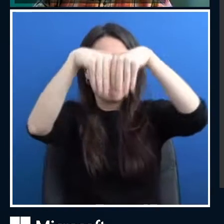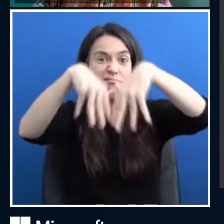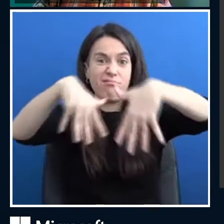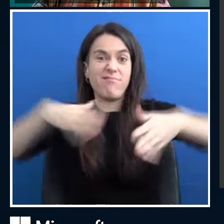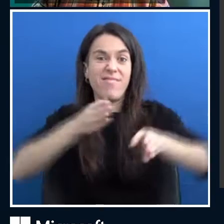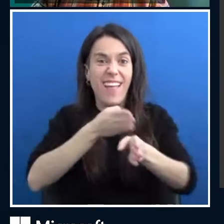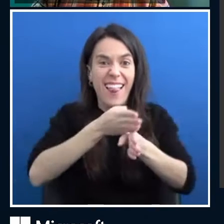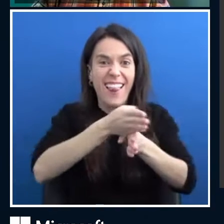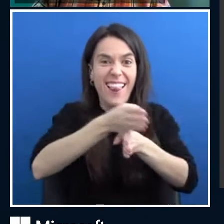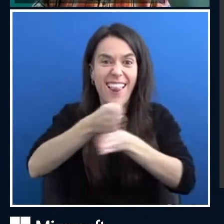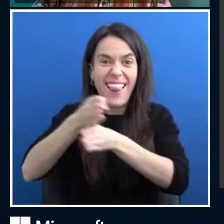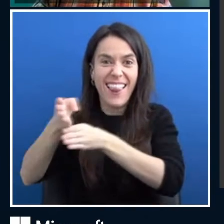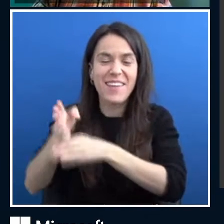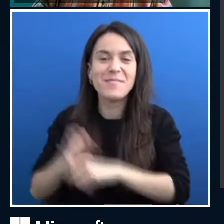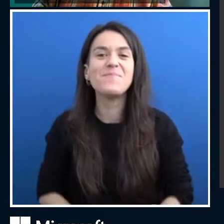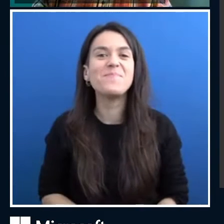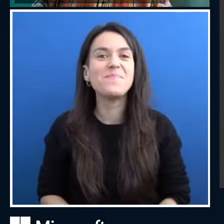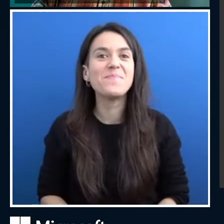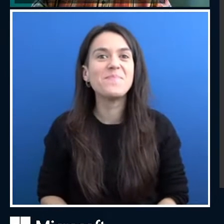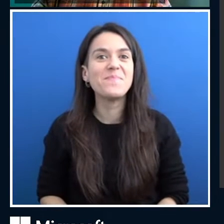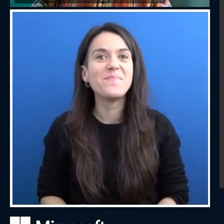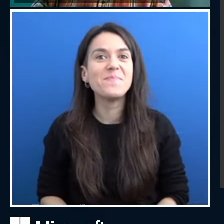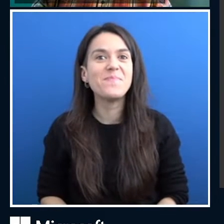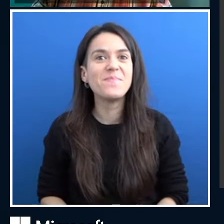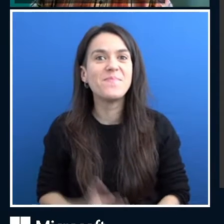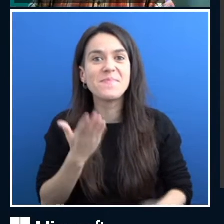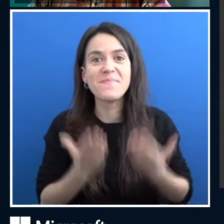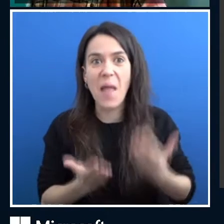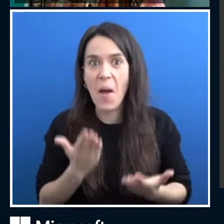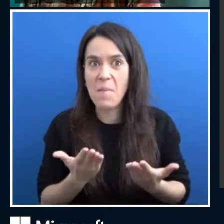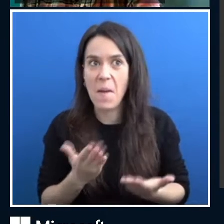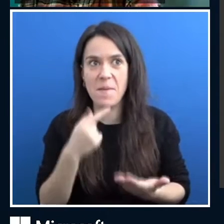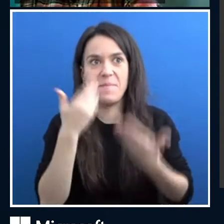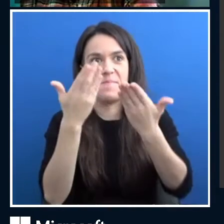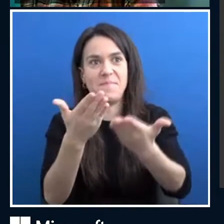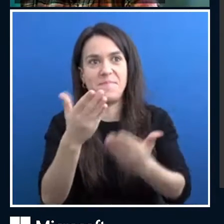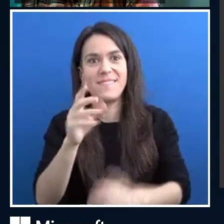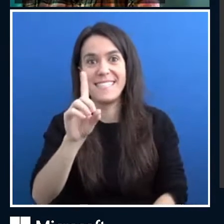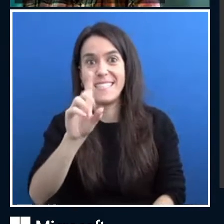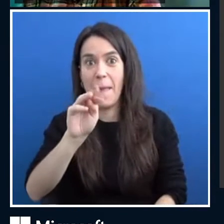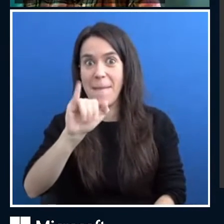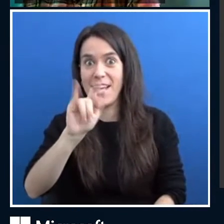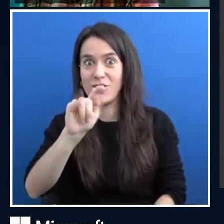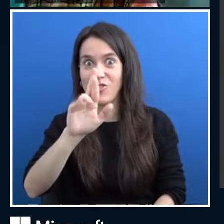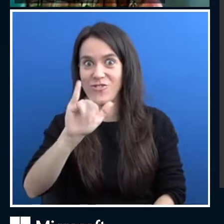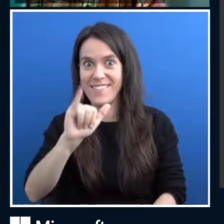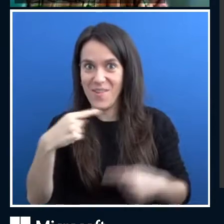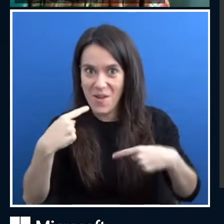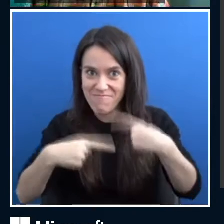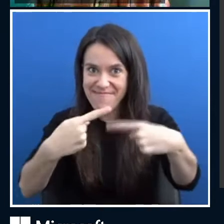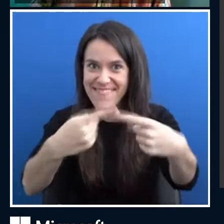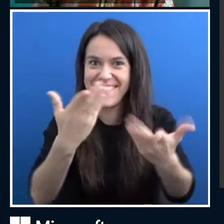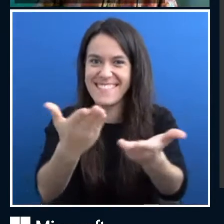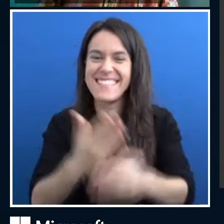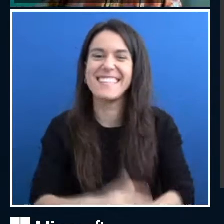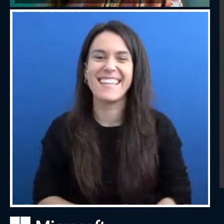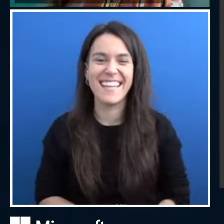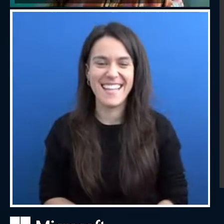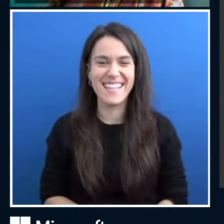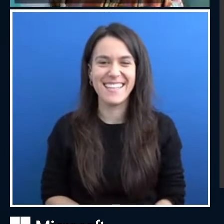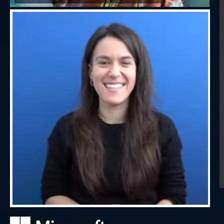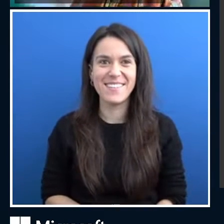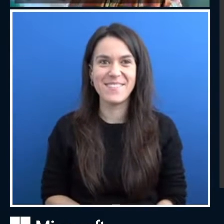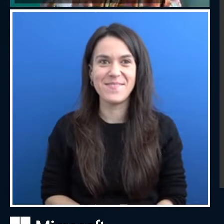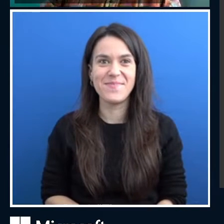bit more about Eugene Guzman, and what that actually means, why I've put it on here? Right, yeah. Actually, a few years ago, there were a